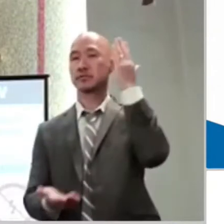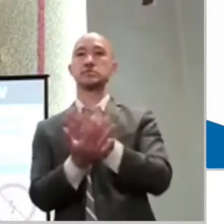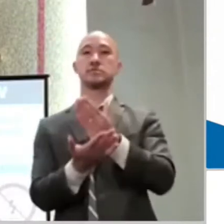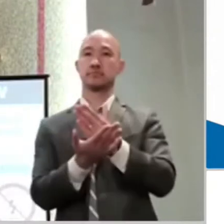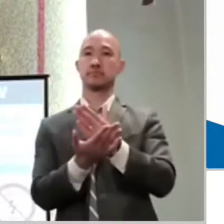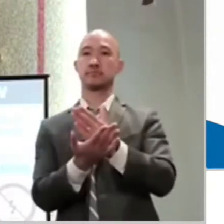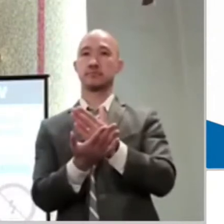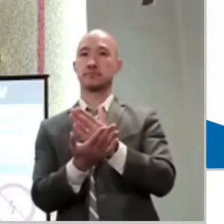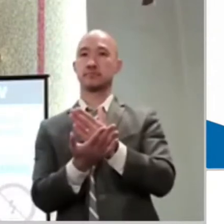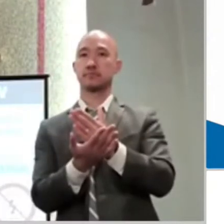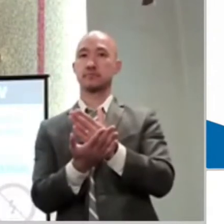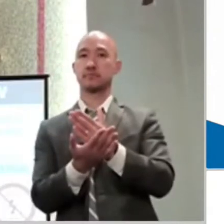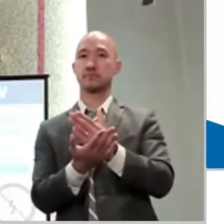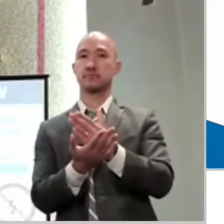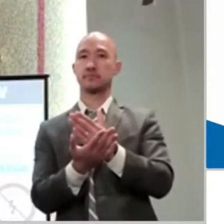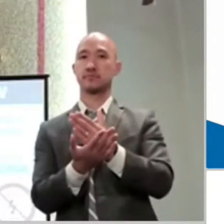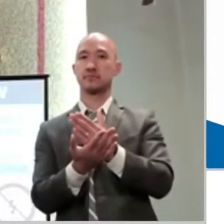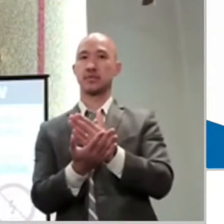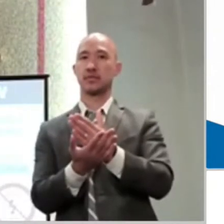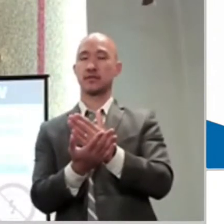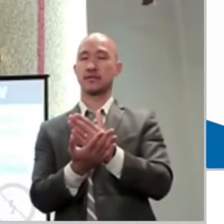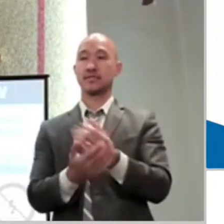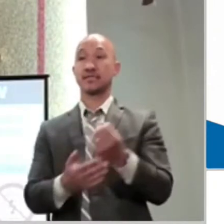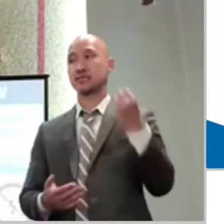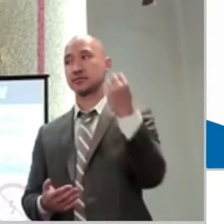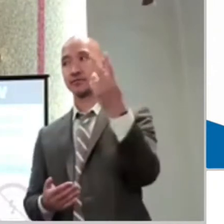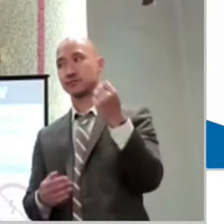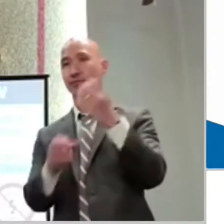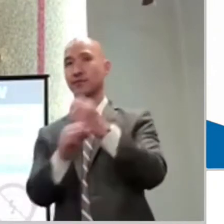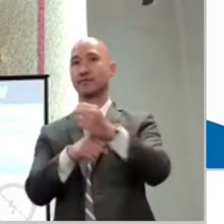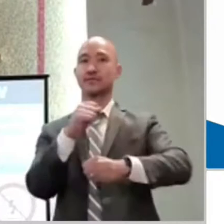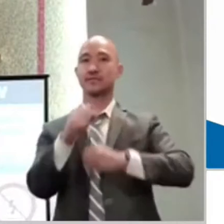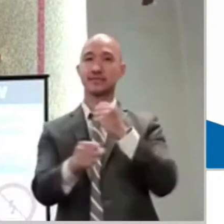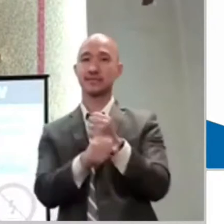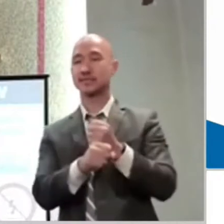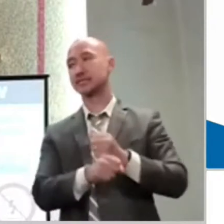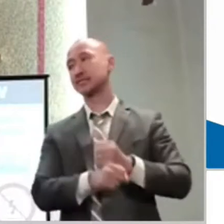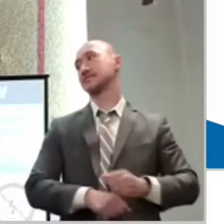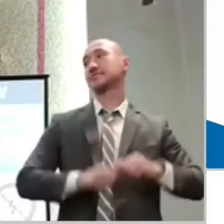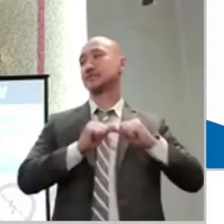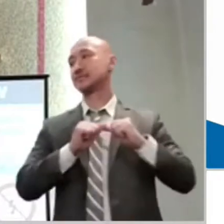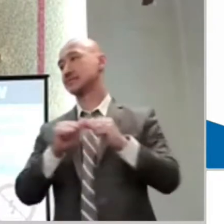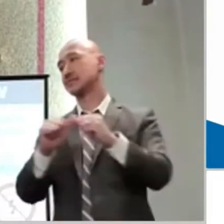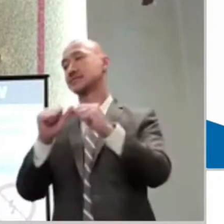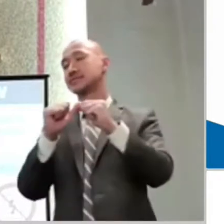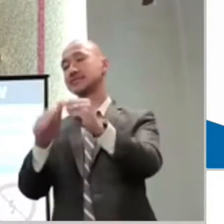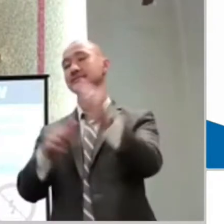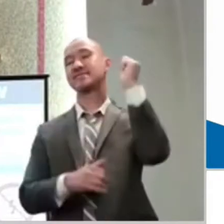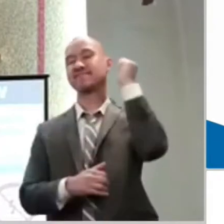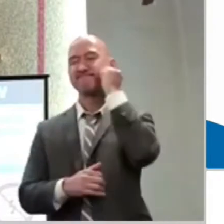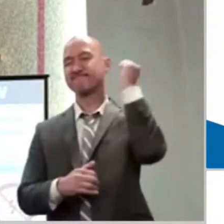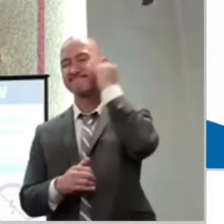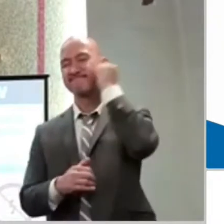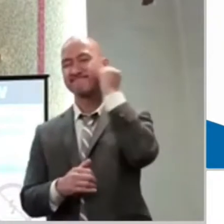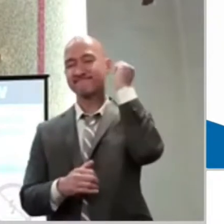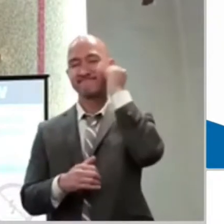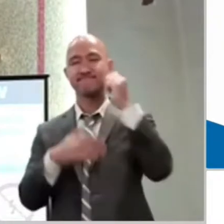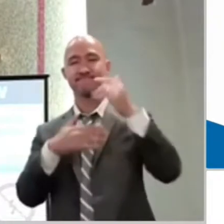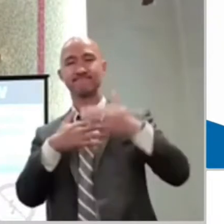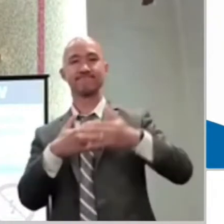trying to get his son healed. And sometimes our faith in this process of continuous disappointment,